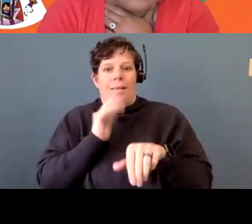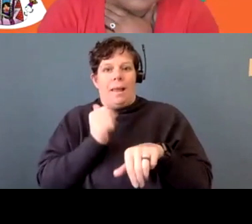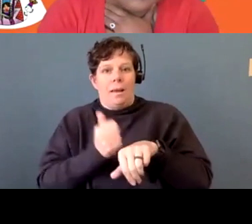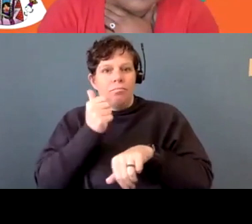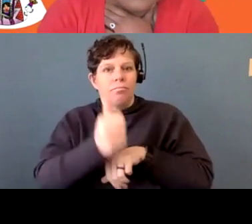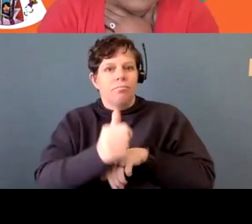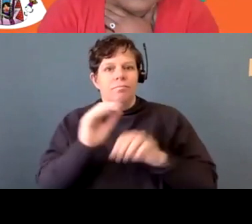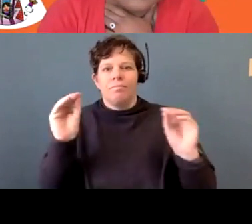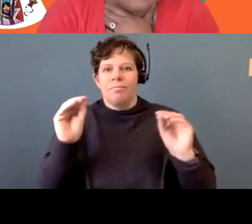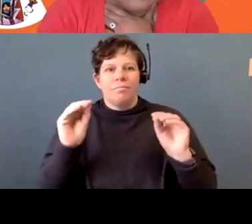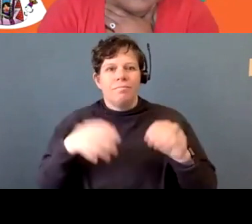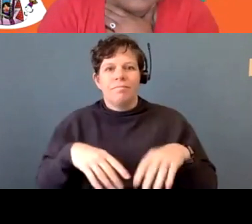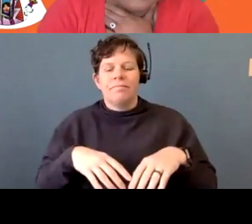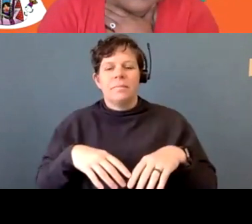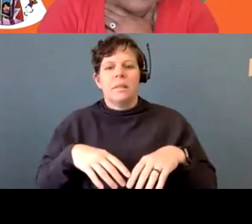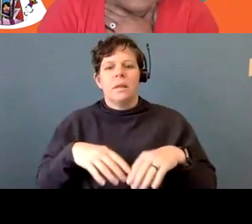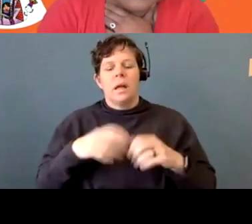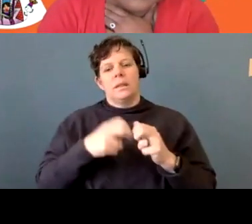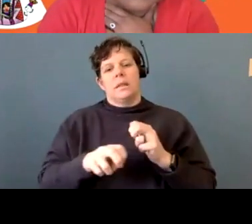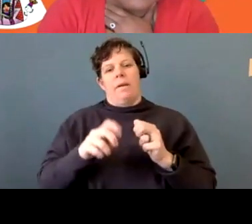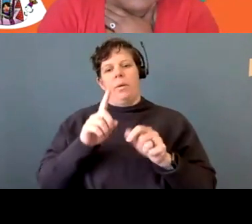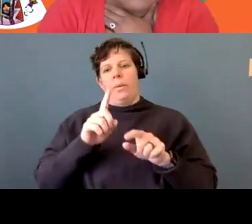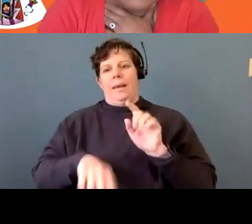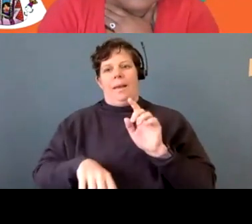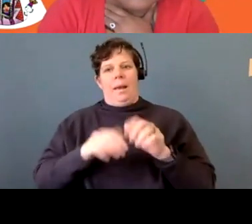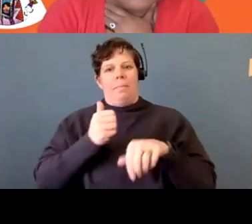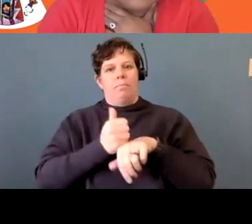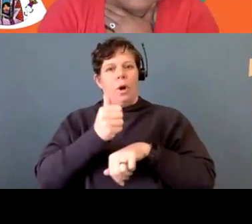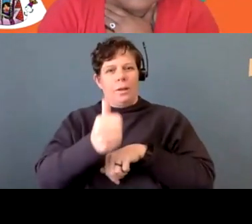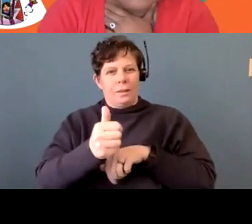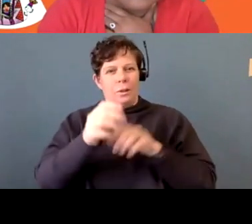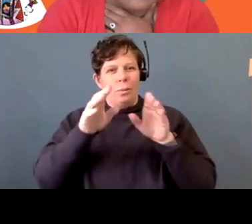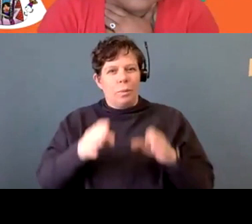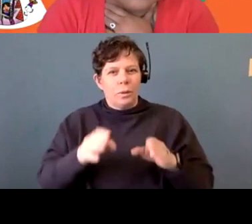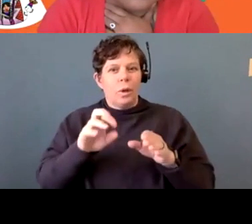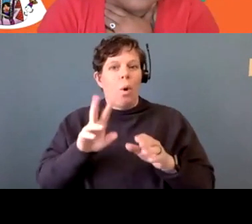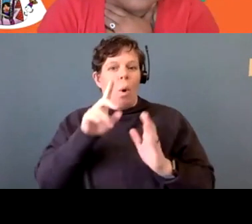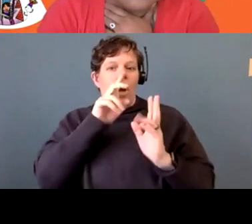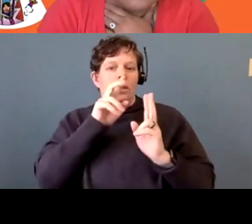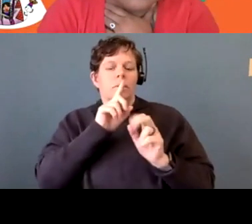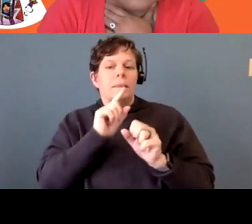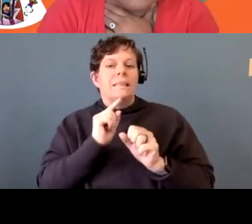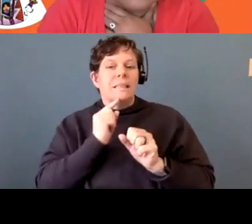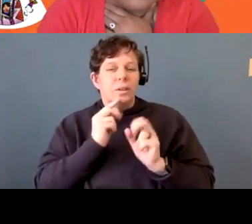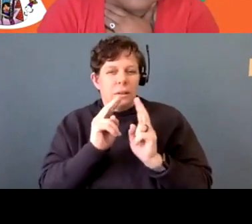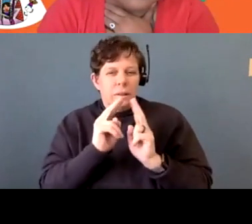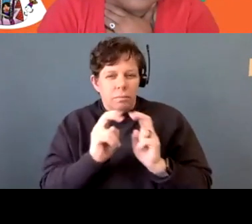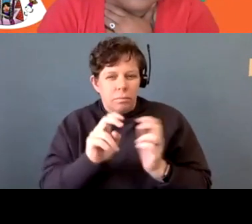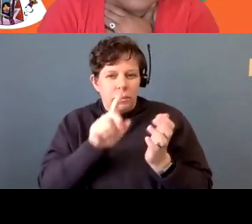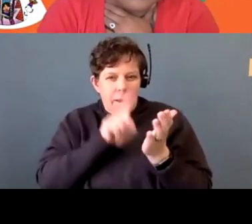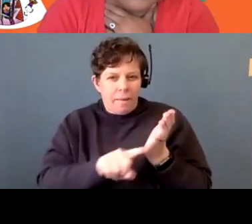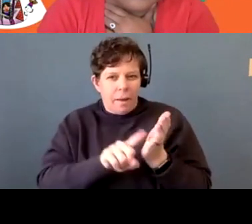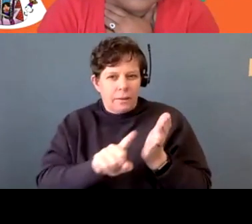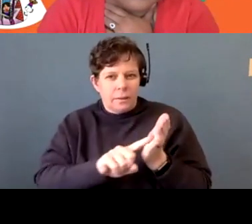whole thing difficult is not being able to prosecute or to even look at anybody that may have had anything to do with